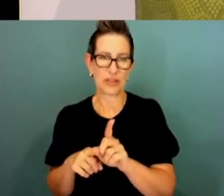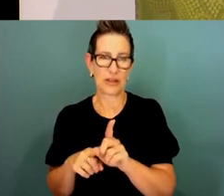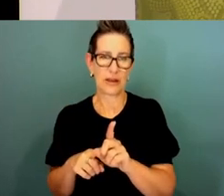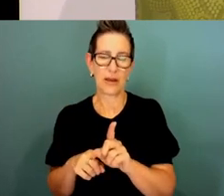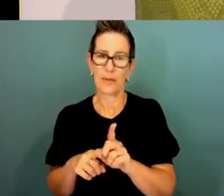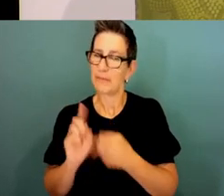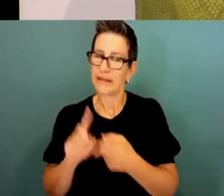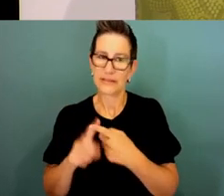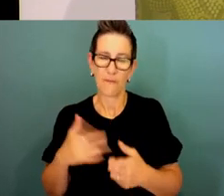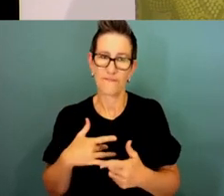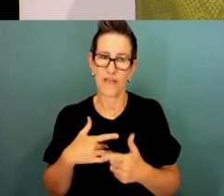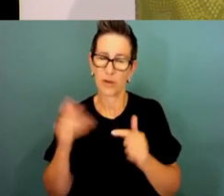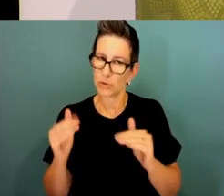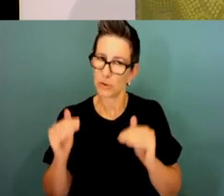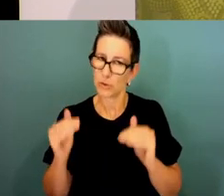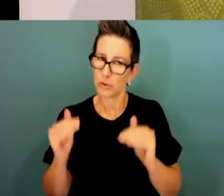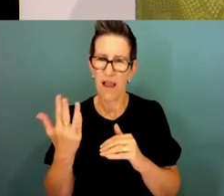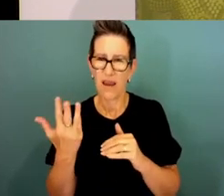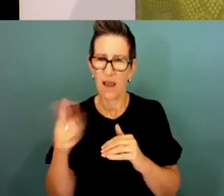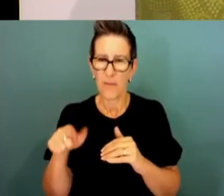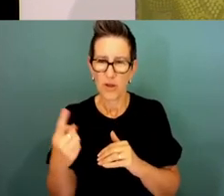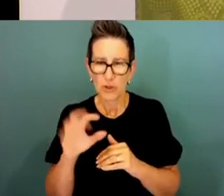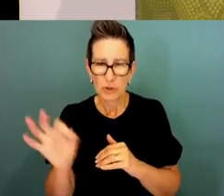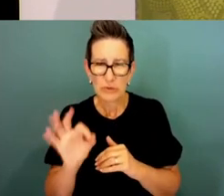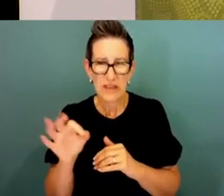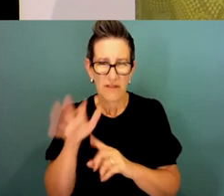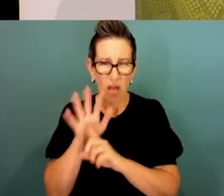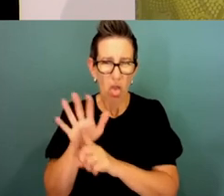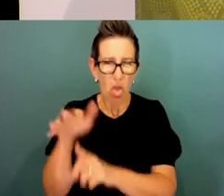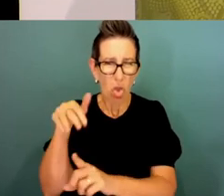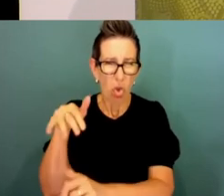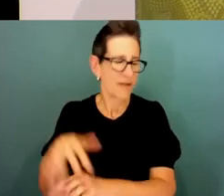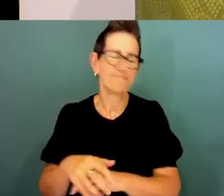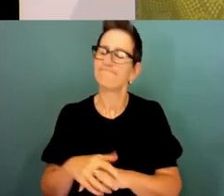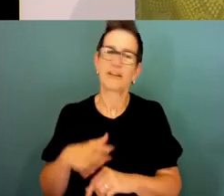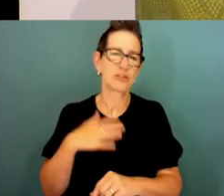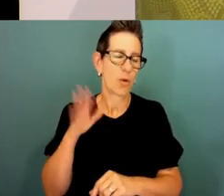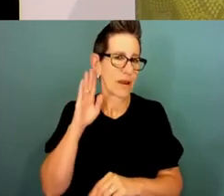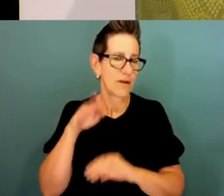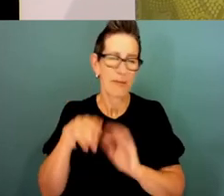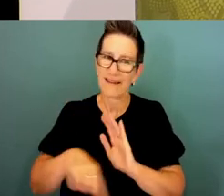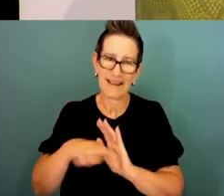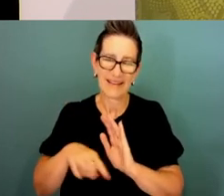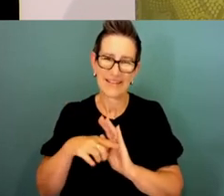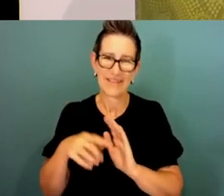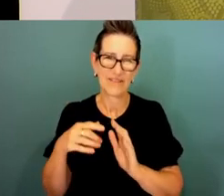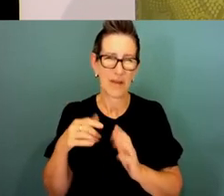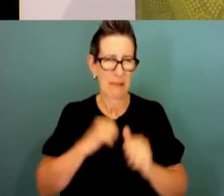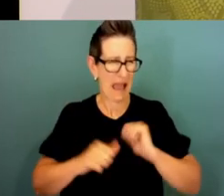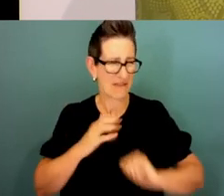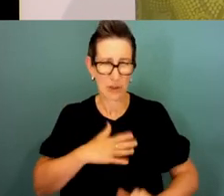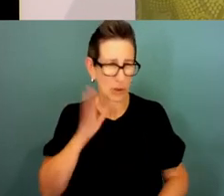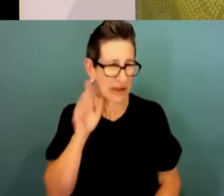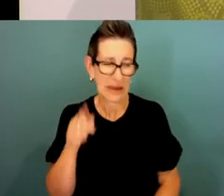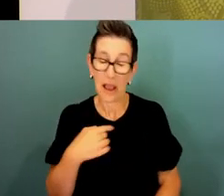and we hear about pockets of negative workplace culture across the APS. I hear about it pretty regularly from time to time.